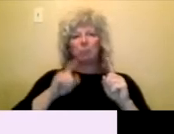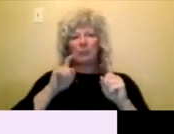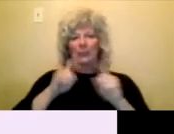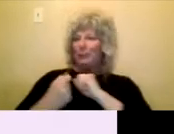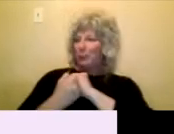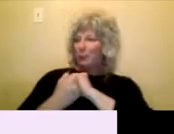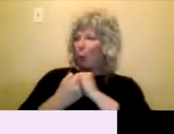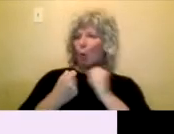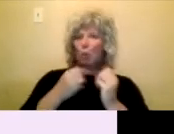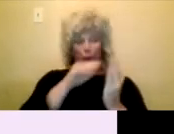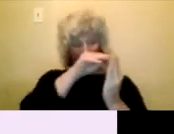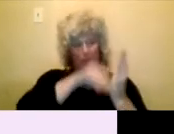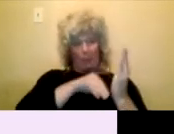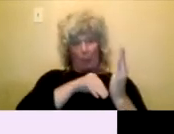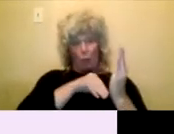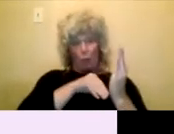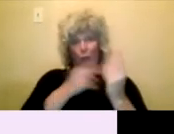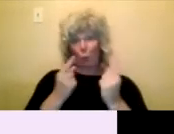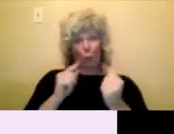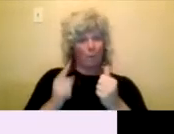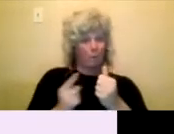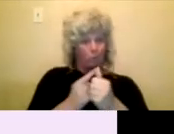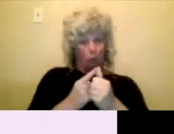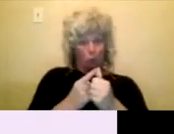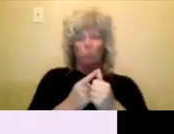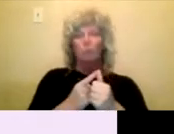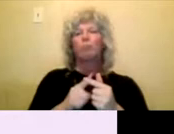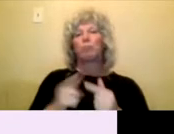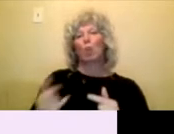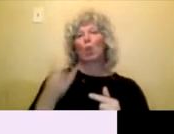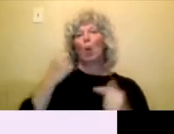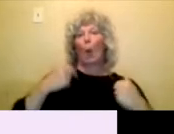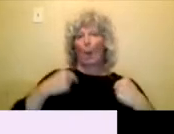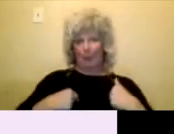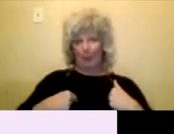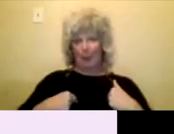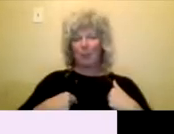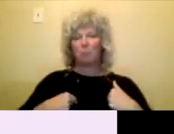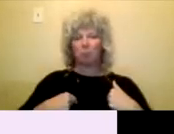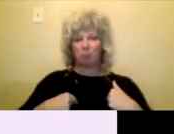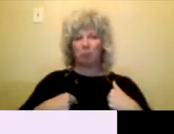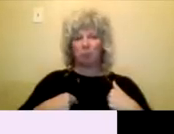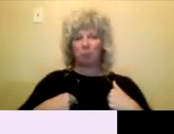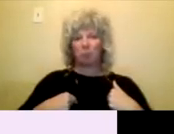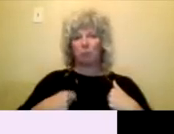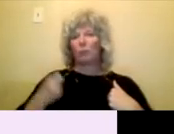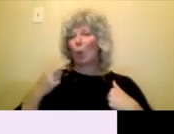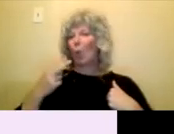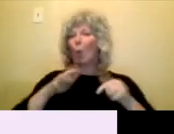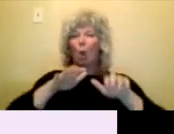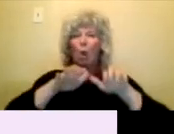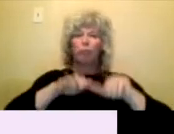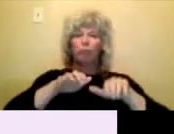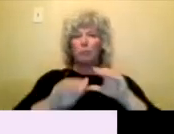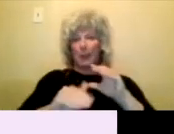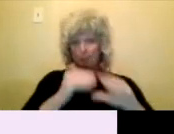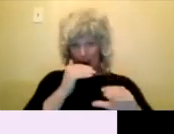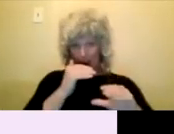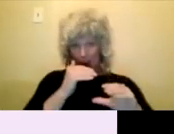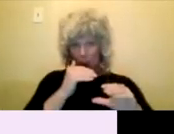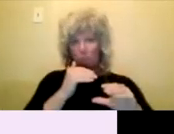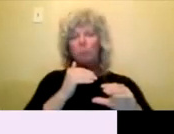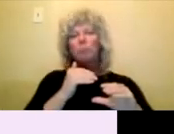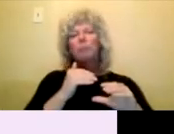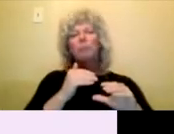accessibility support, you would call me up and, or write to me and ask me